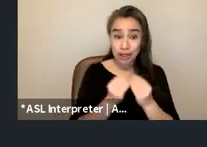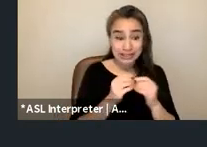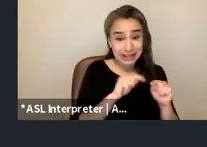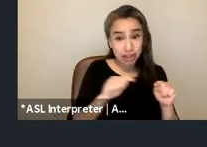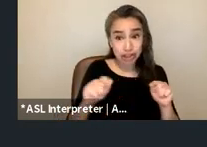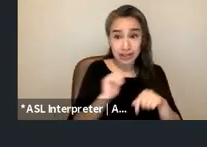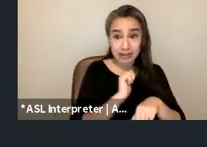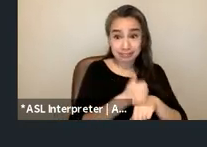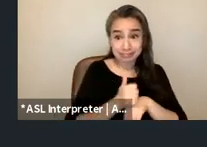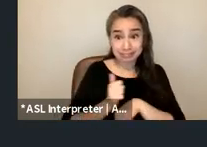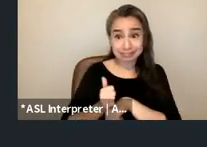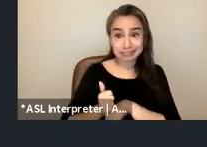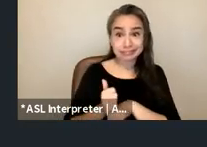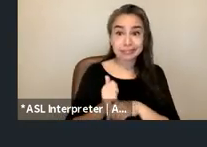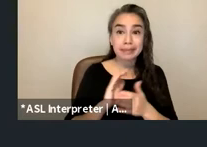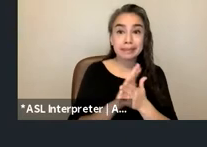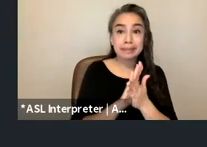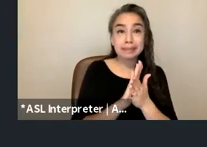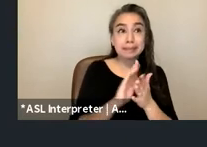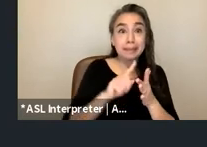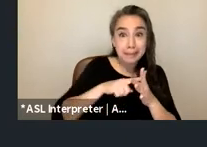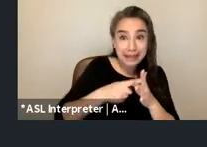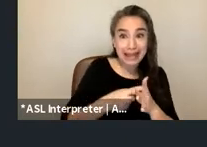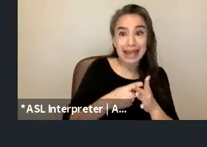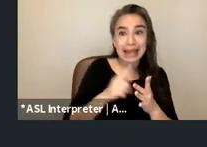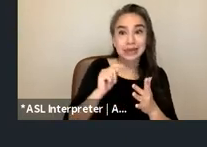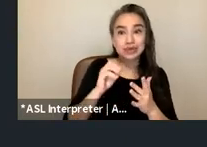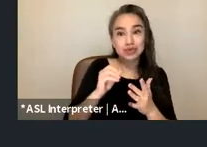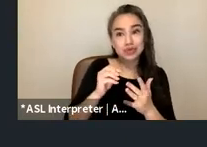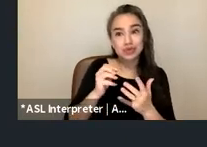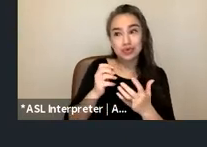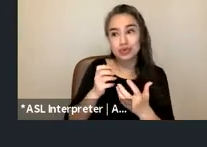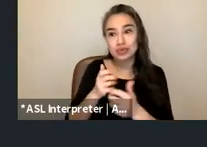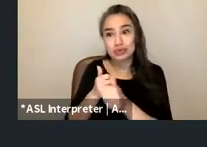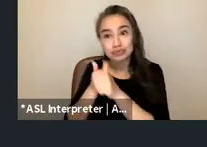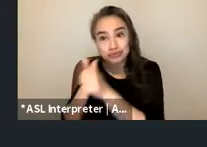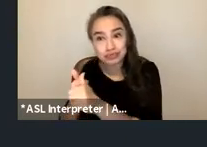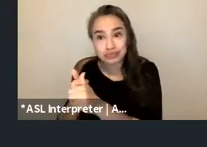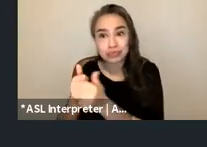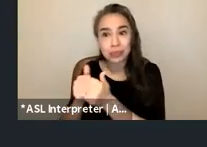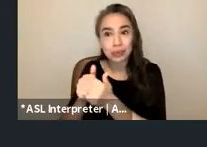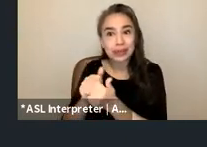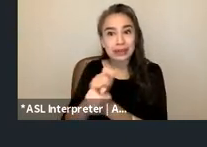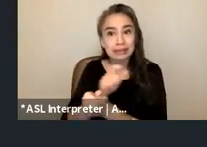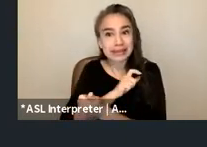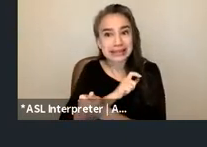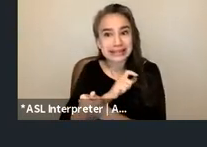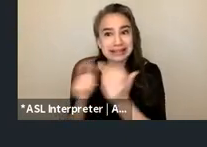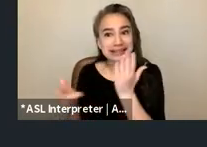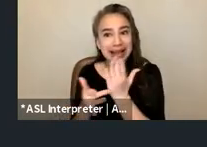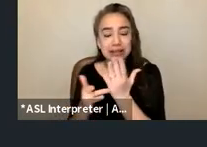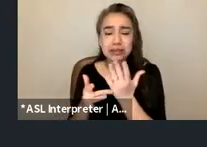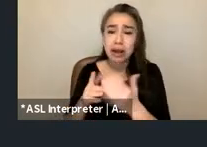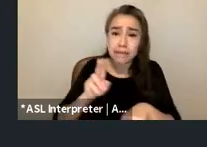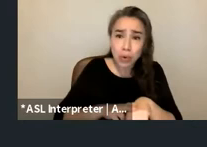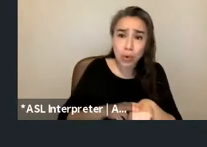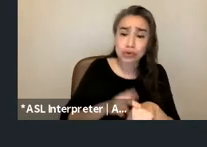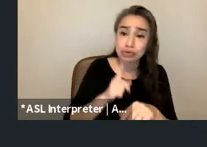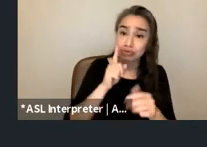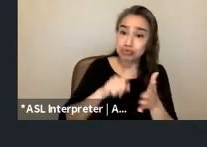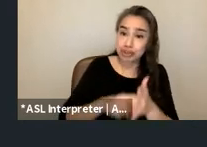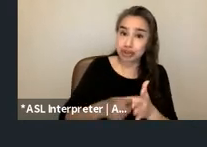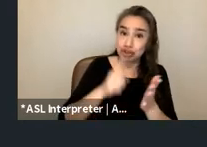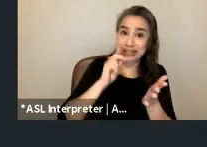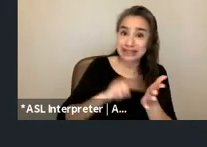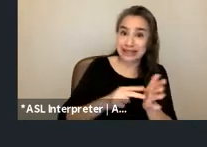policing tactics with the intention of course of keeping survivors safe in order to ensure that survivors had access to